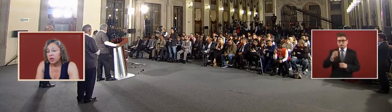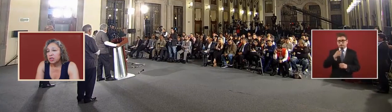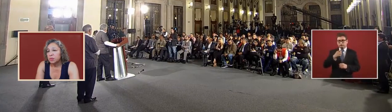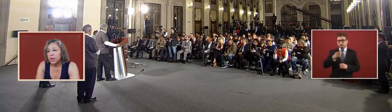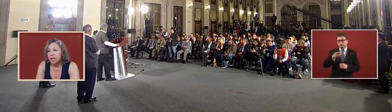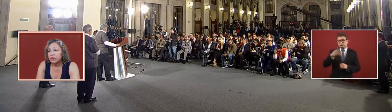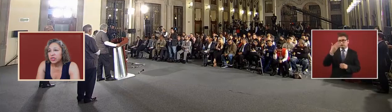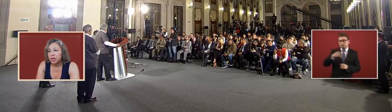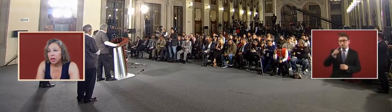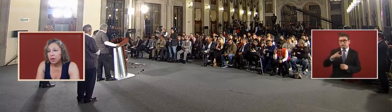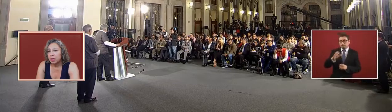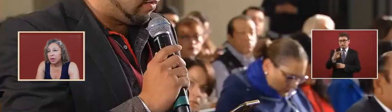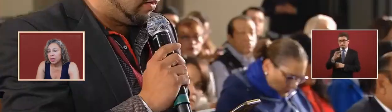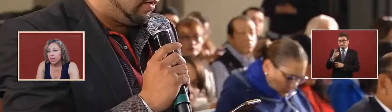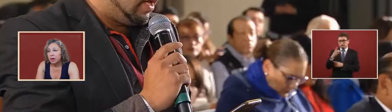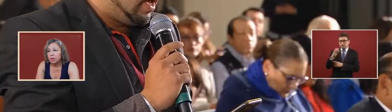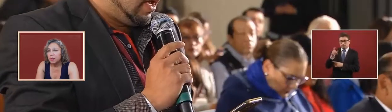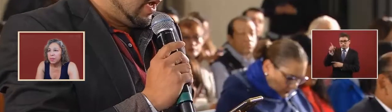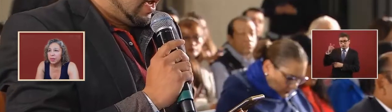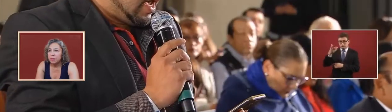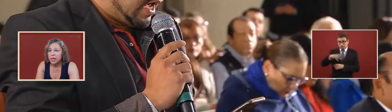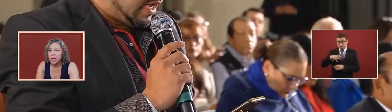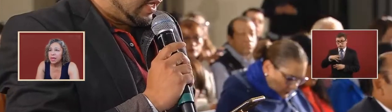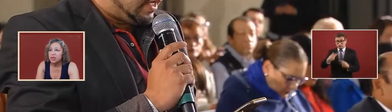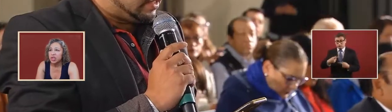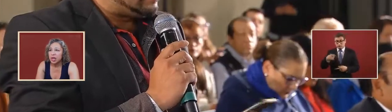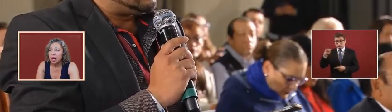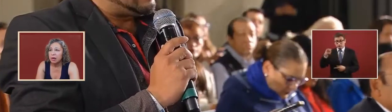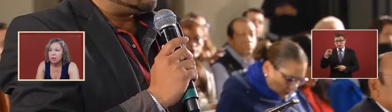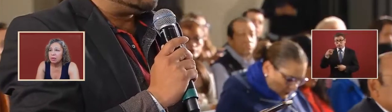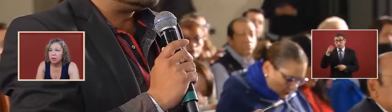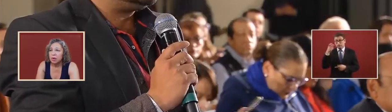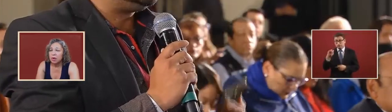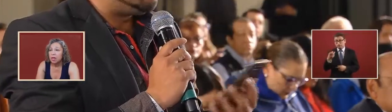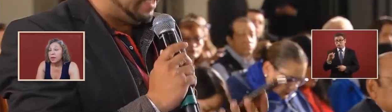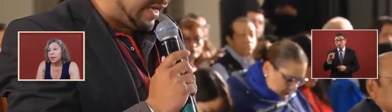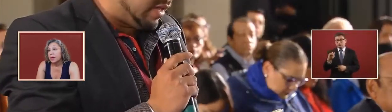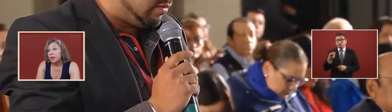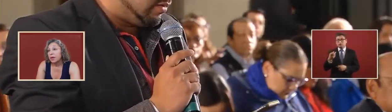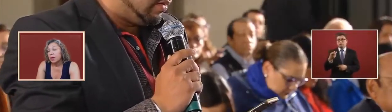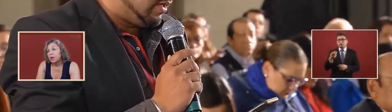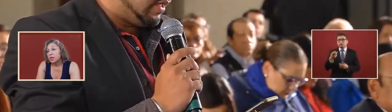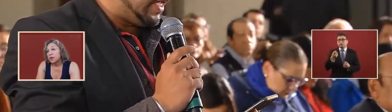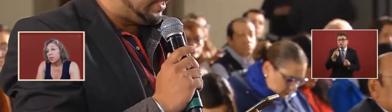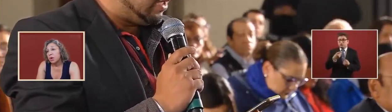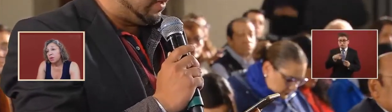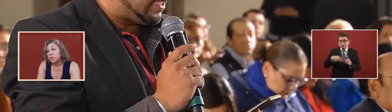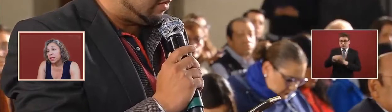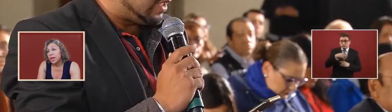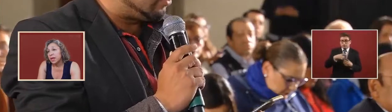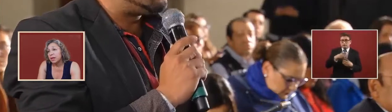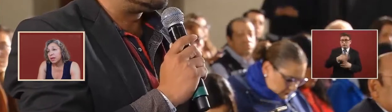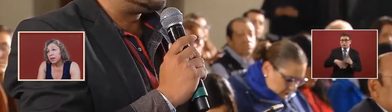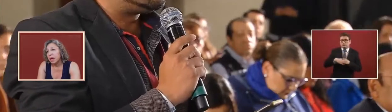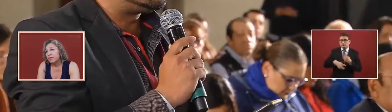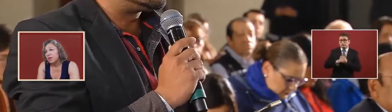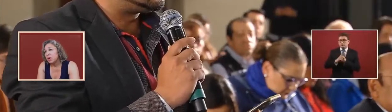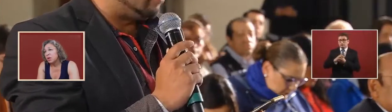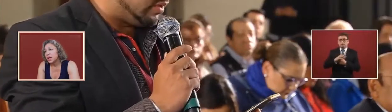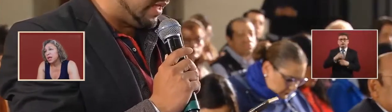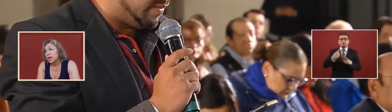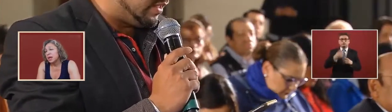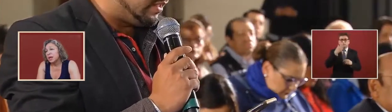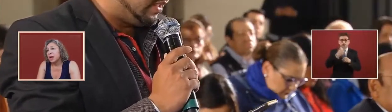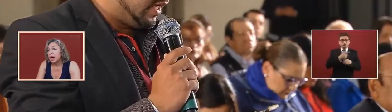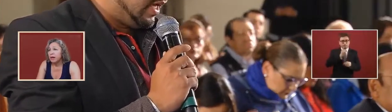you're speaking of chicago are there people implicated in chicago or is there more implicated have